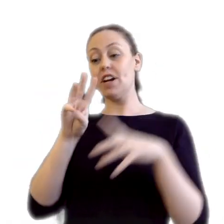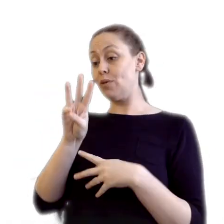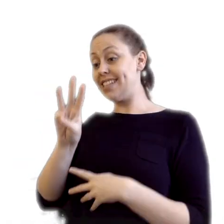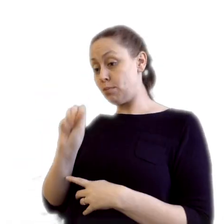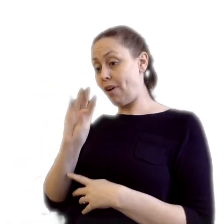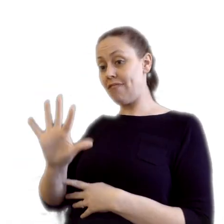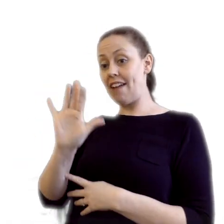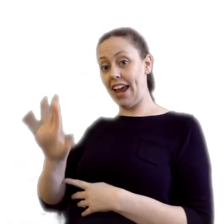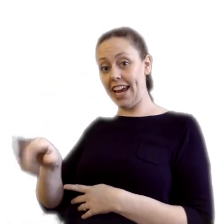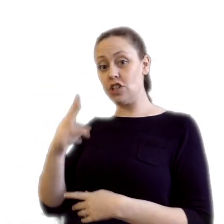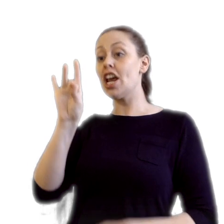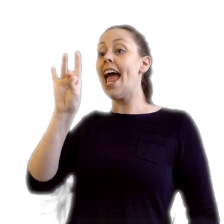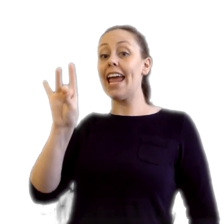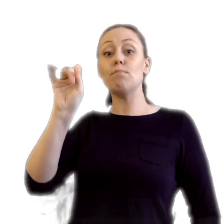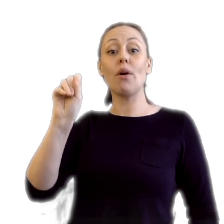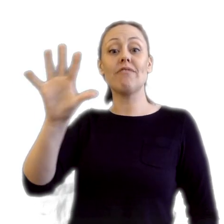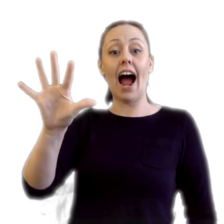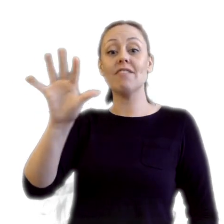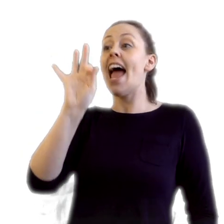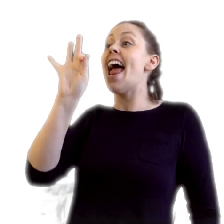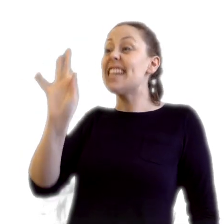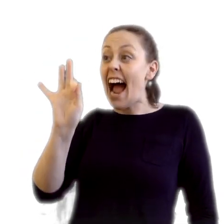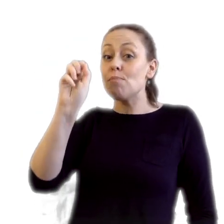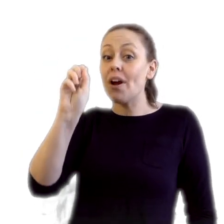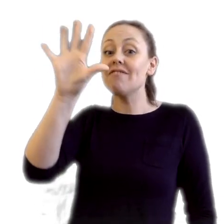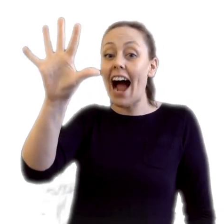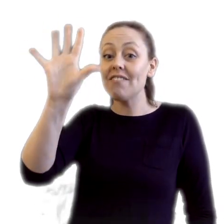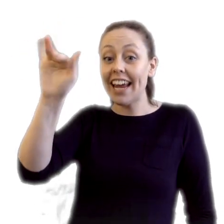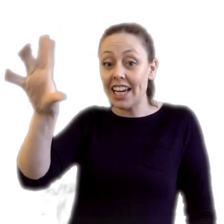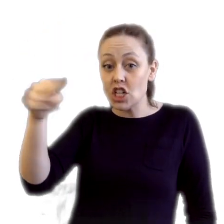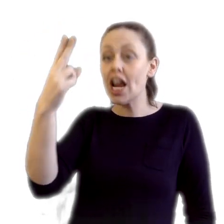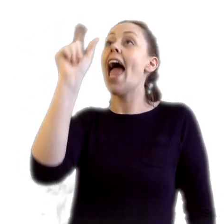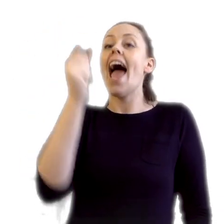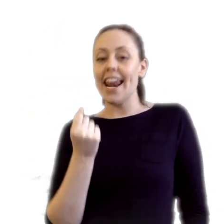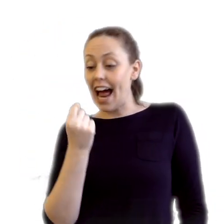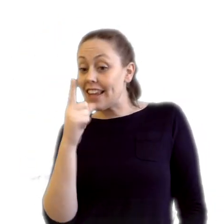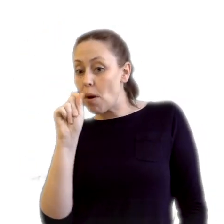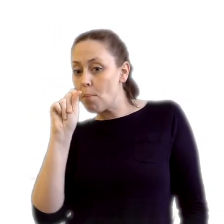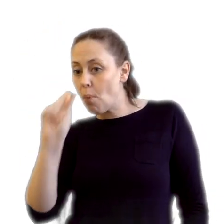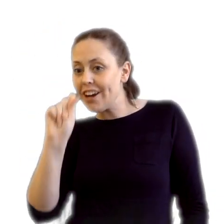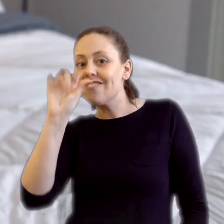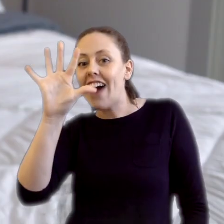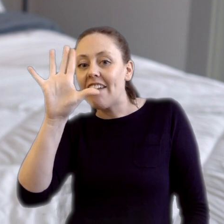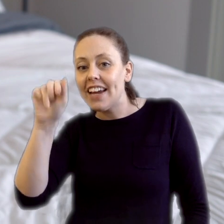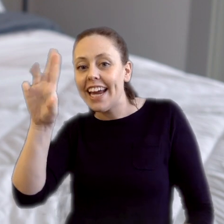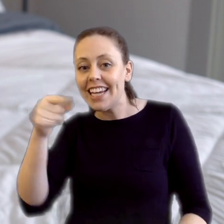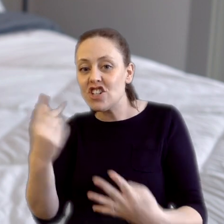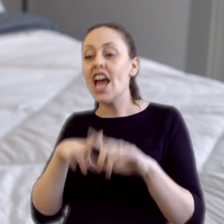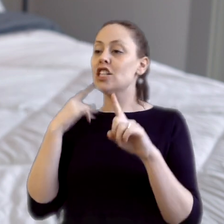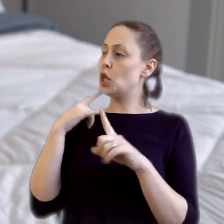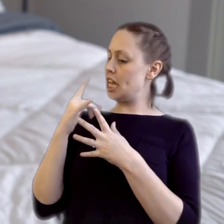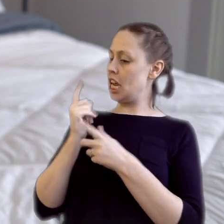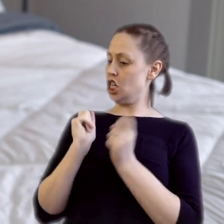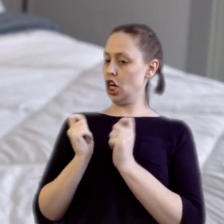.5 inches, 8.5 inches, 9.5 inches and 11.5 inches. The adjustable